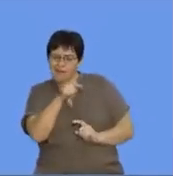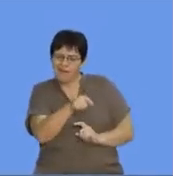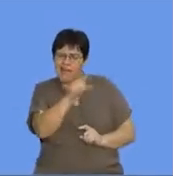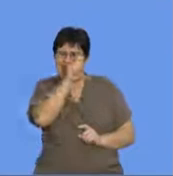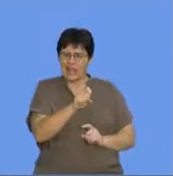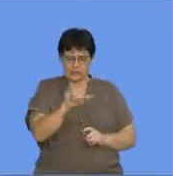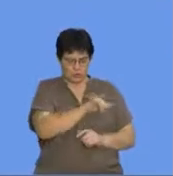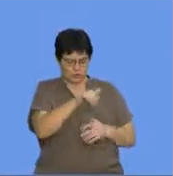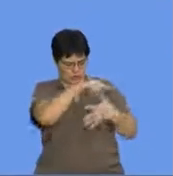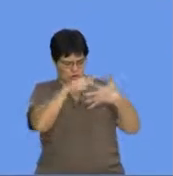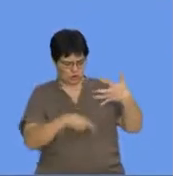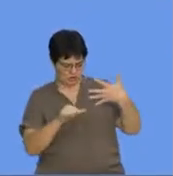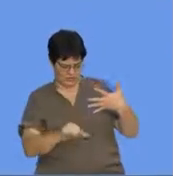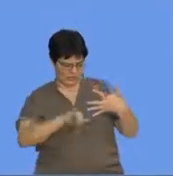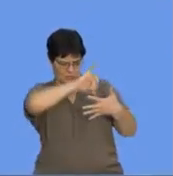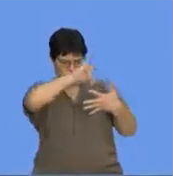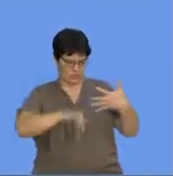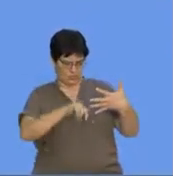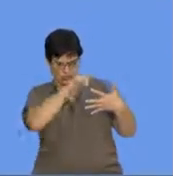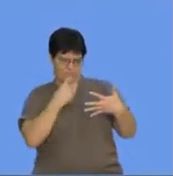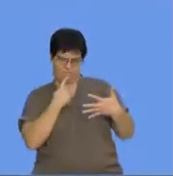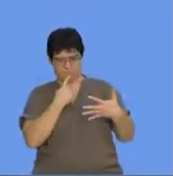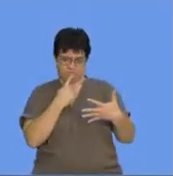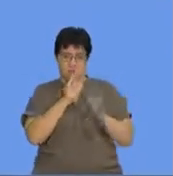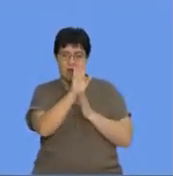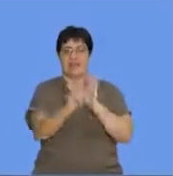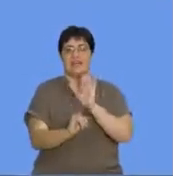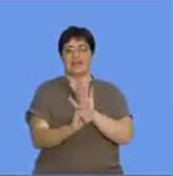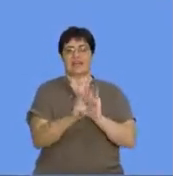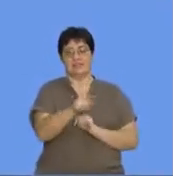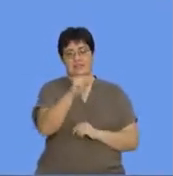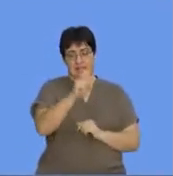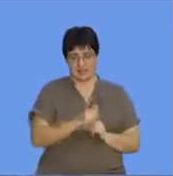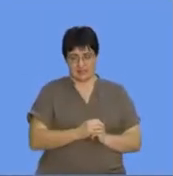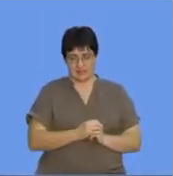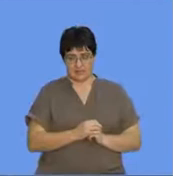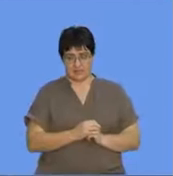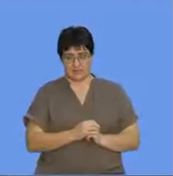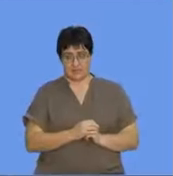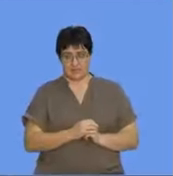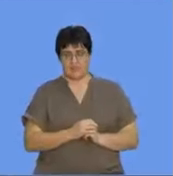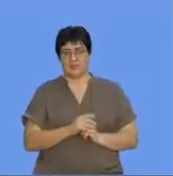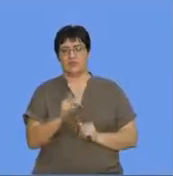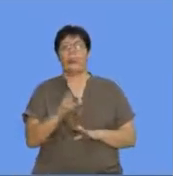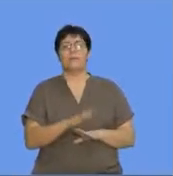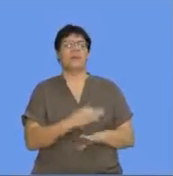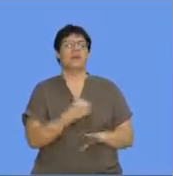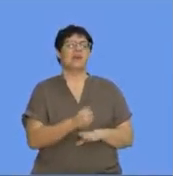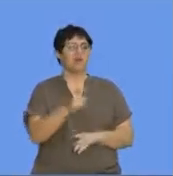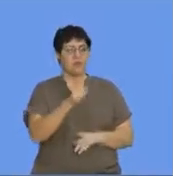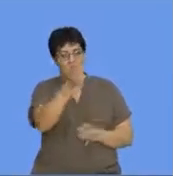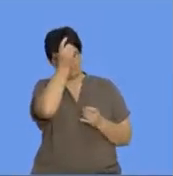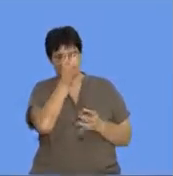So at the end of this session, we must be able to identify substance X. OK. So this will be based on the clues